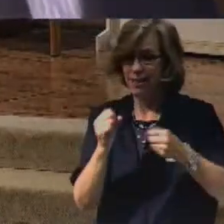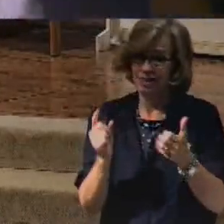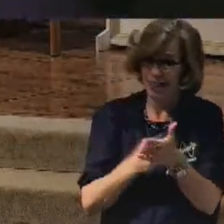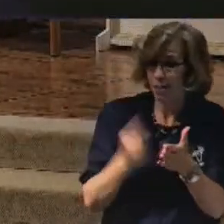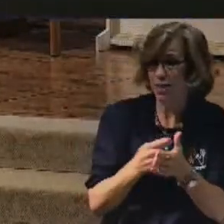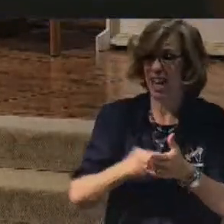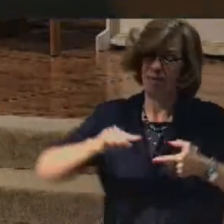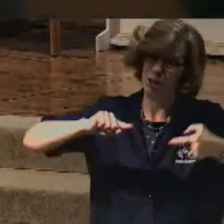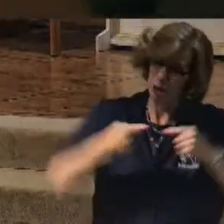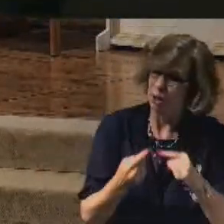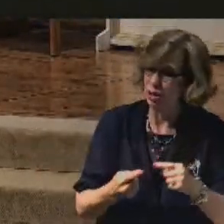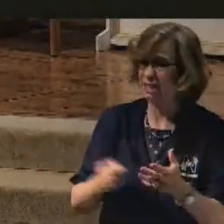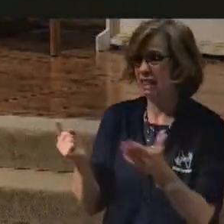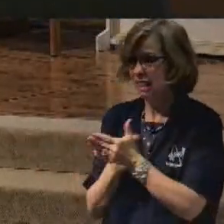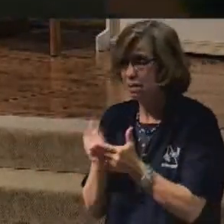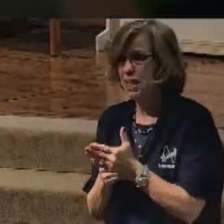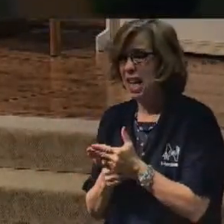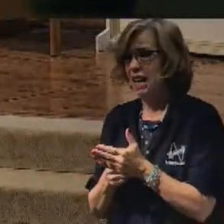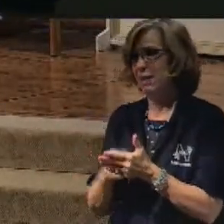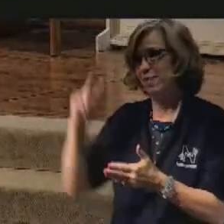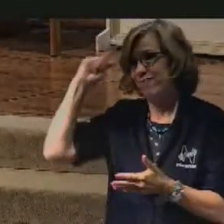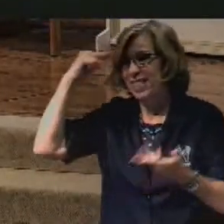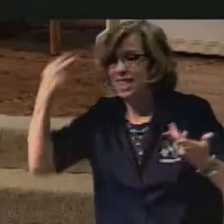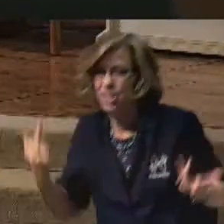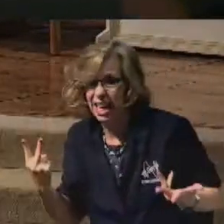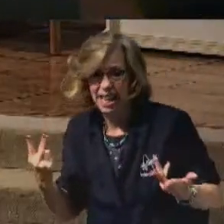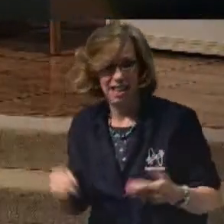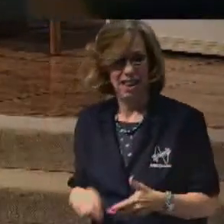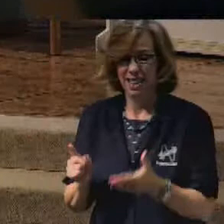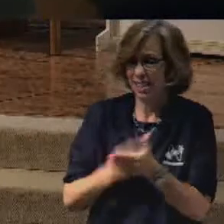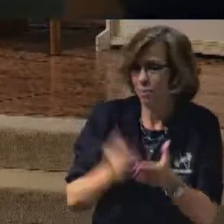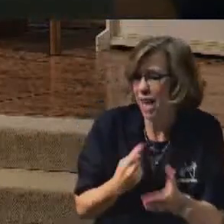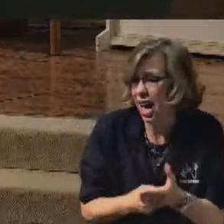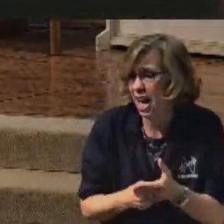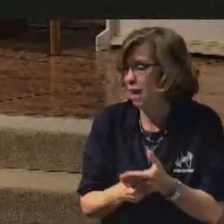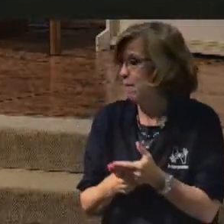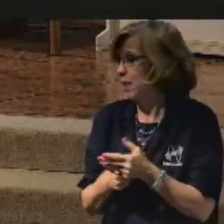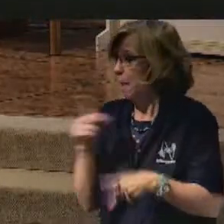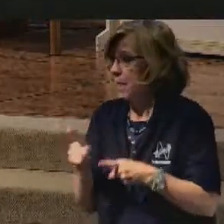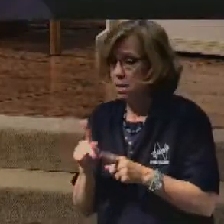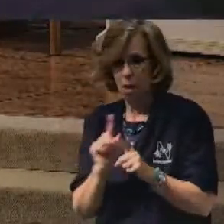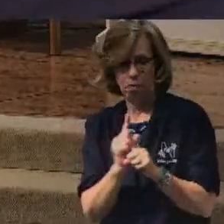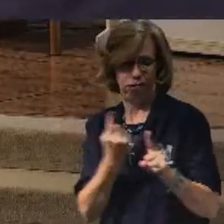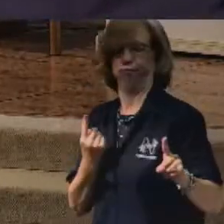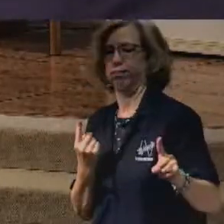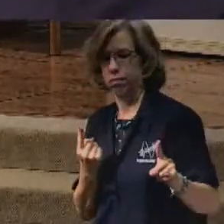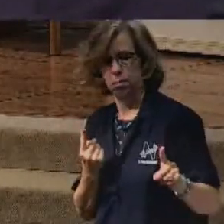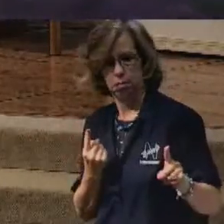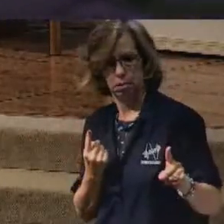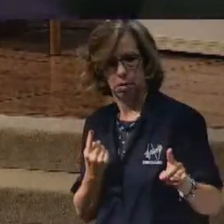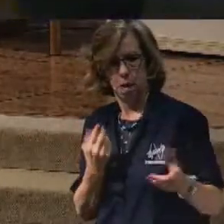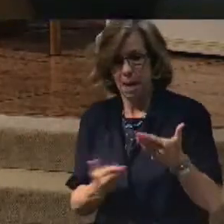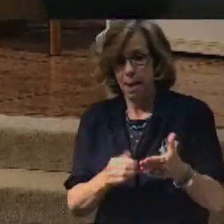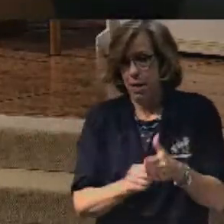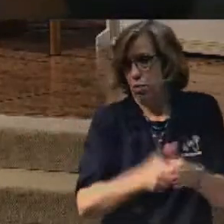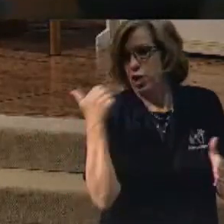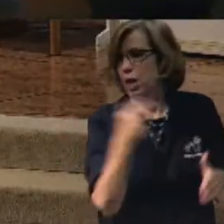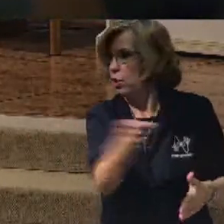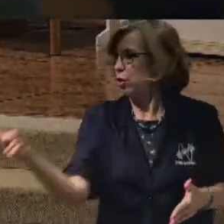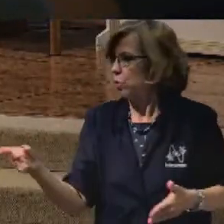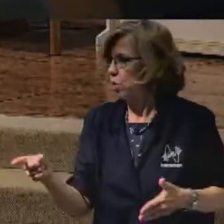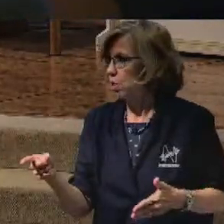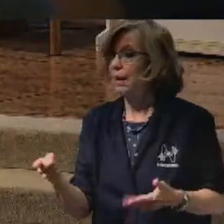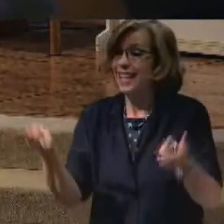There's going to be times that there's going to be misunderstanding. There's going be times that someone's going to turn away and it's going to happen.